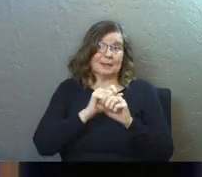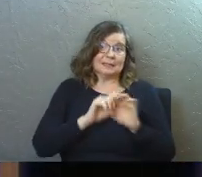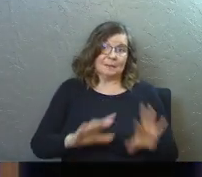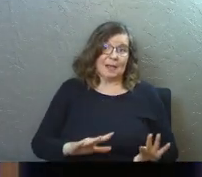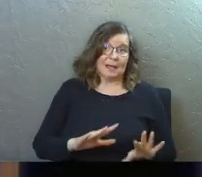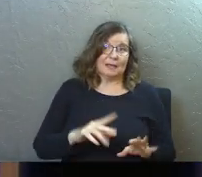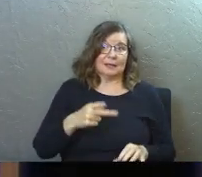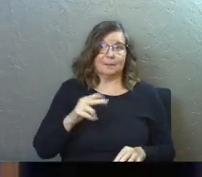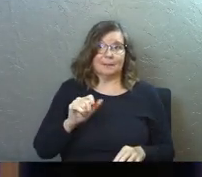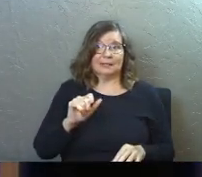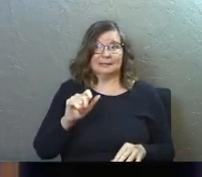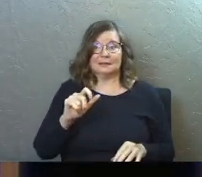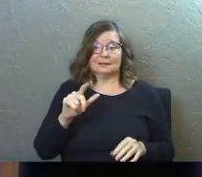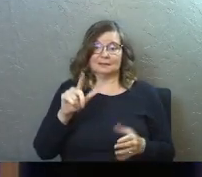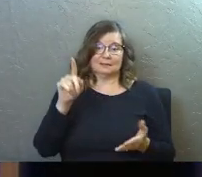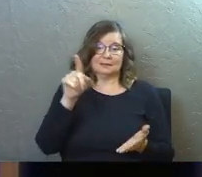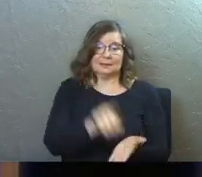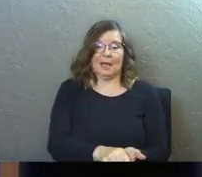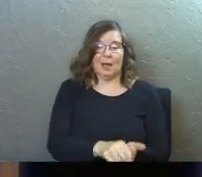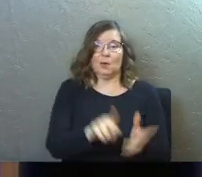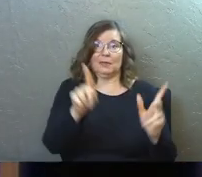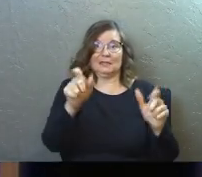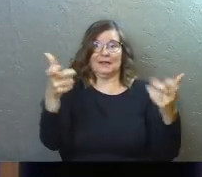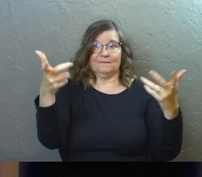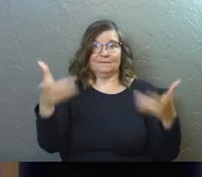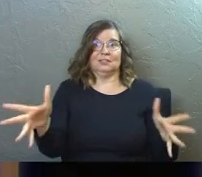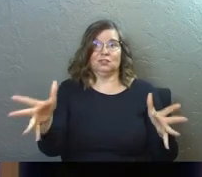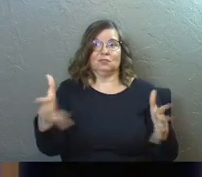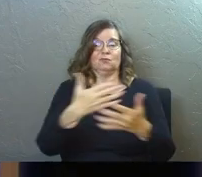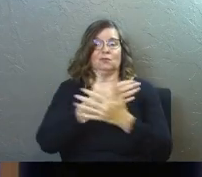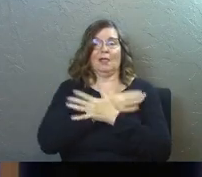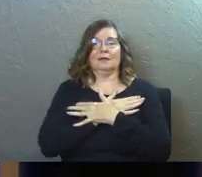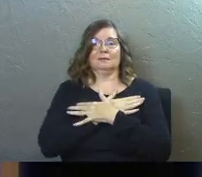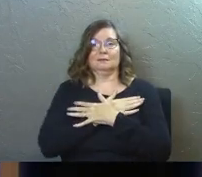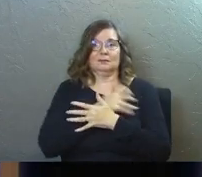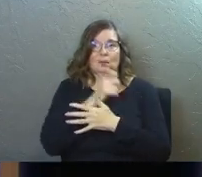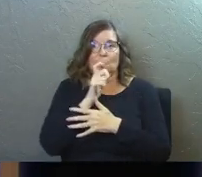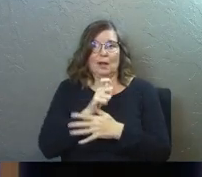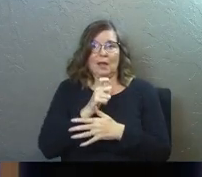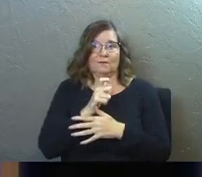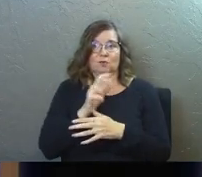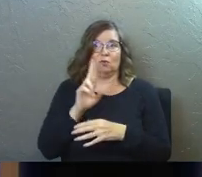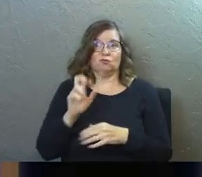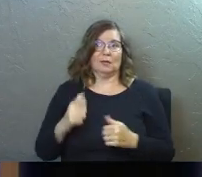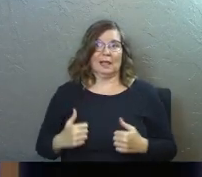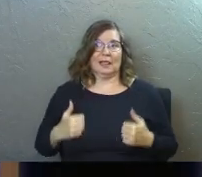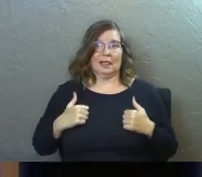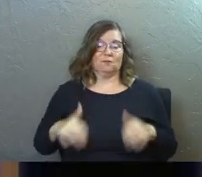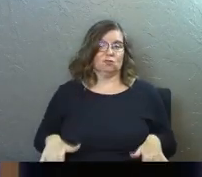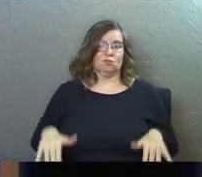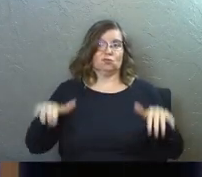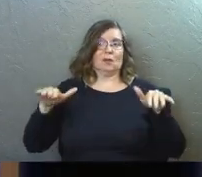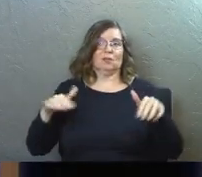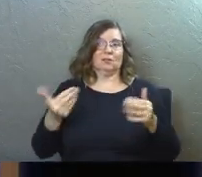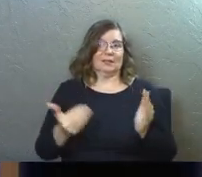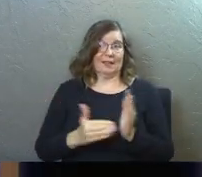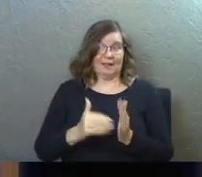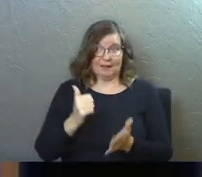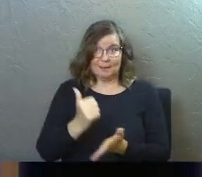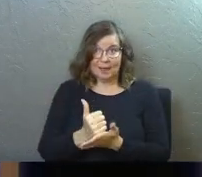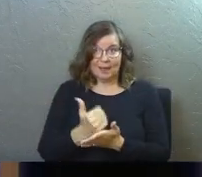blessing, right? Like pencils down, the test is done. You can relax. Like you don't have to go and relive your childhood again. Amen.